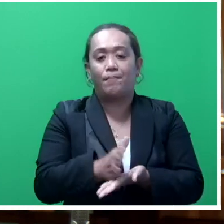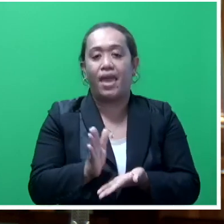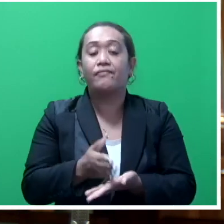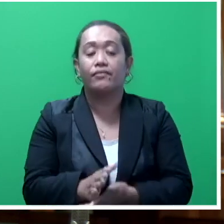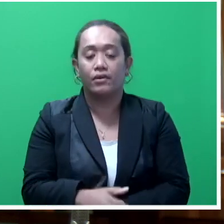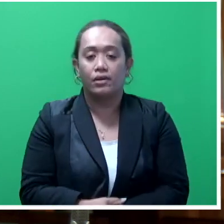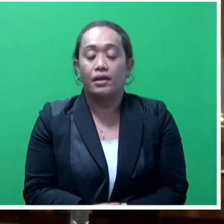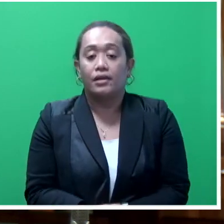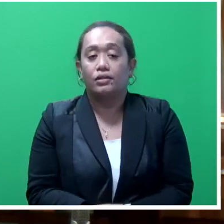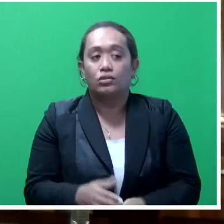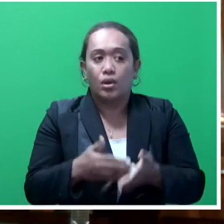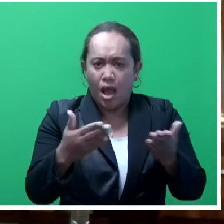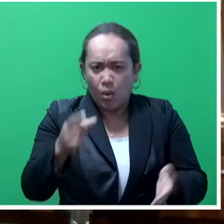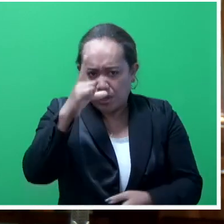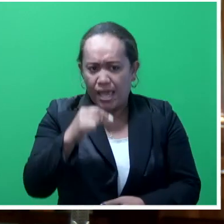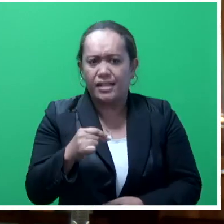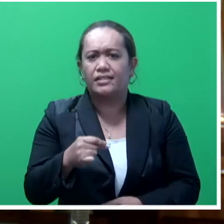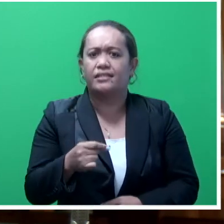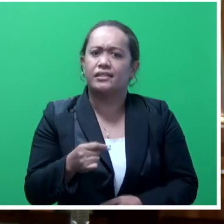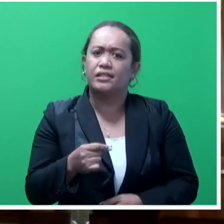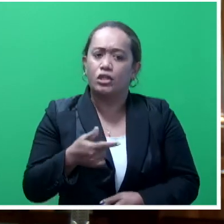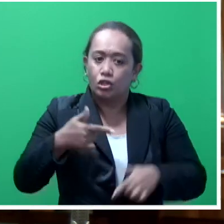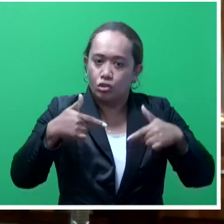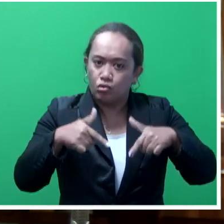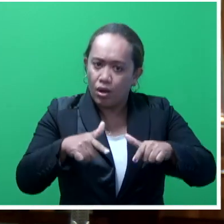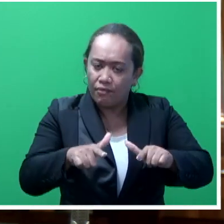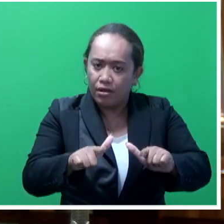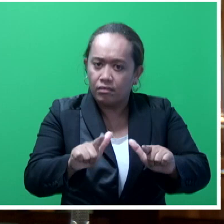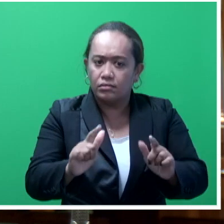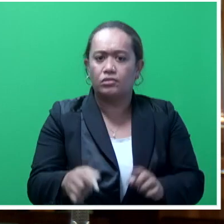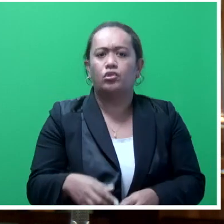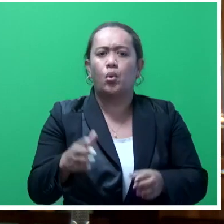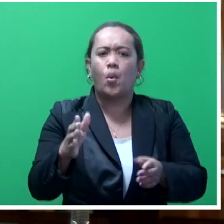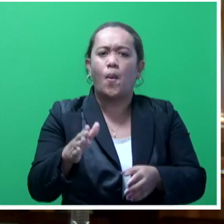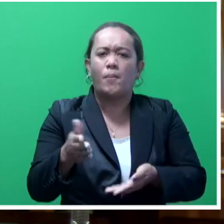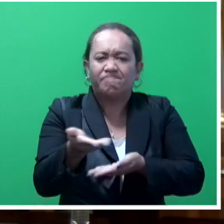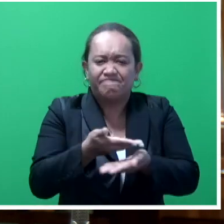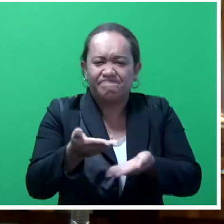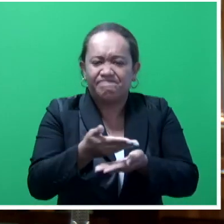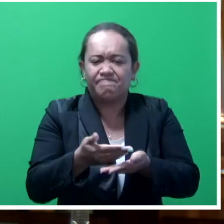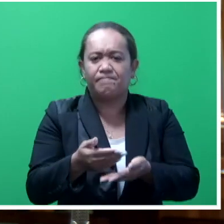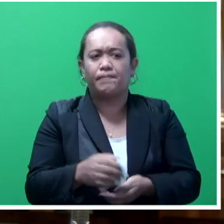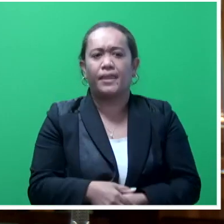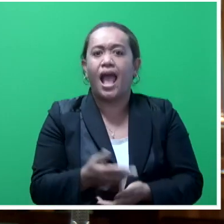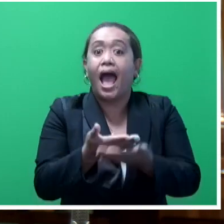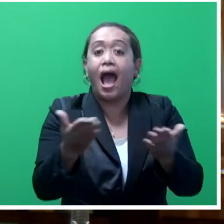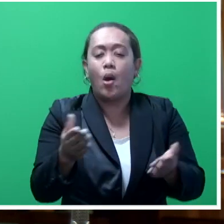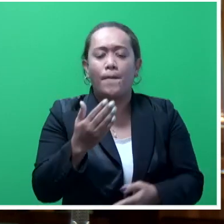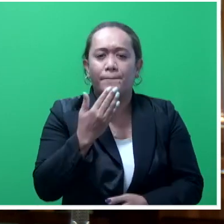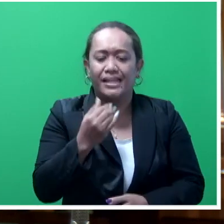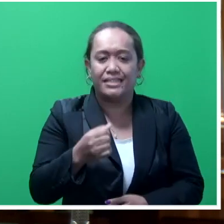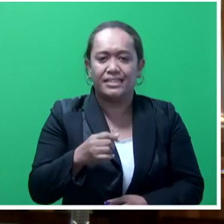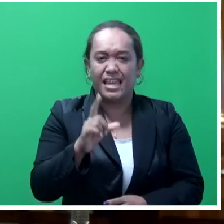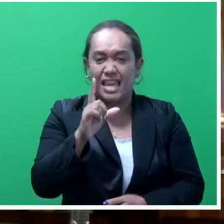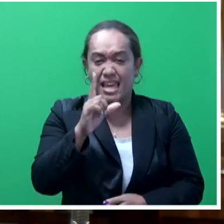and the inability to travel and make necessary arrangements, the FNPF board is considering extending the deadline for applications, which is due